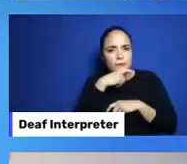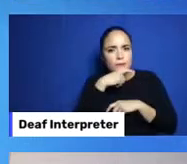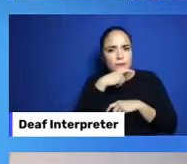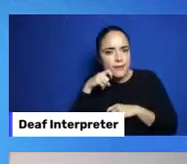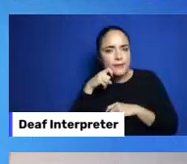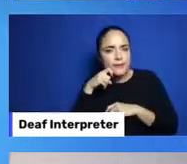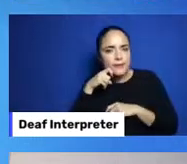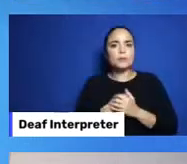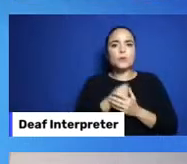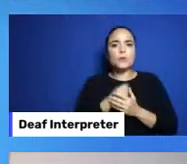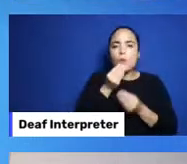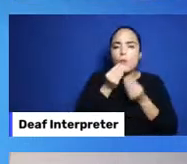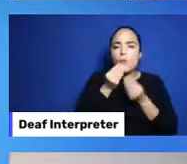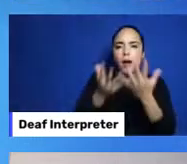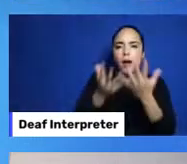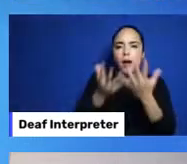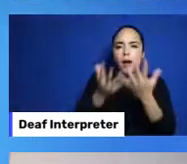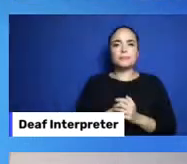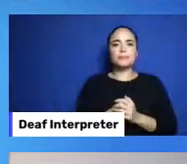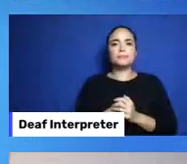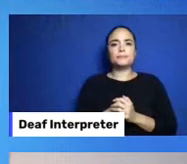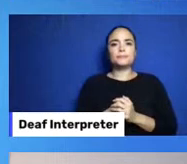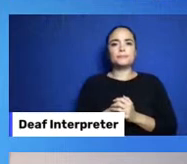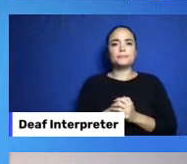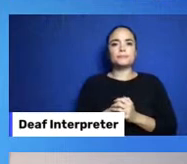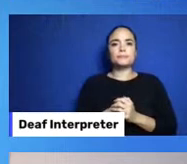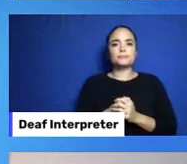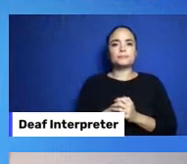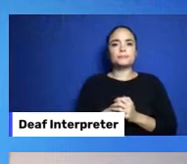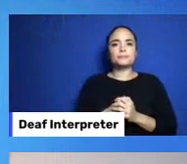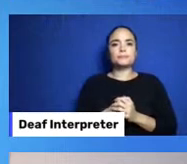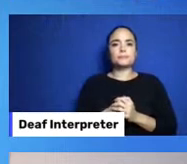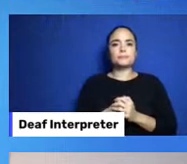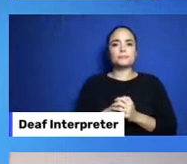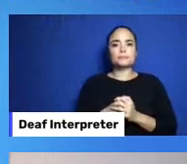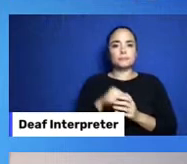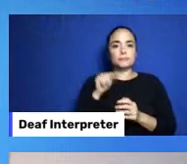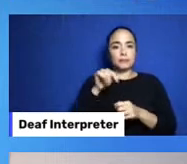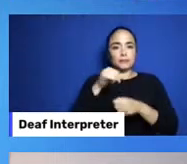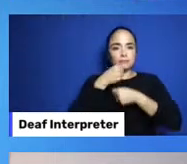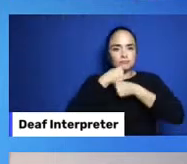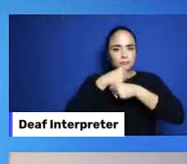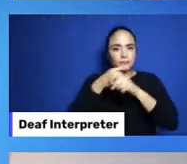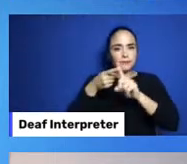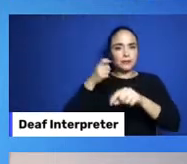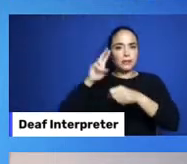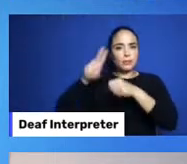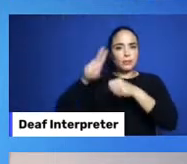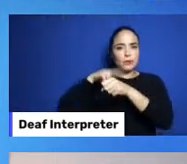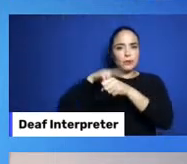And they can be made from 100% natural materials.